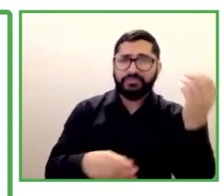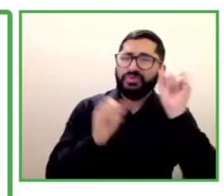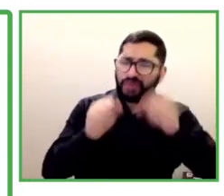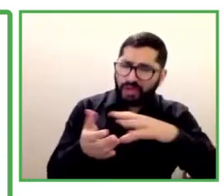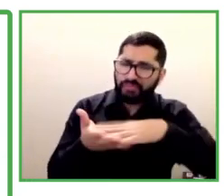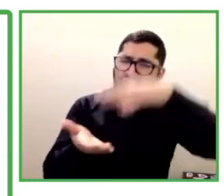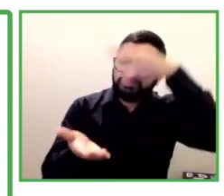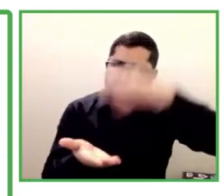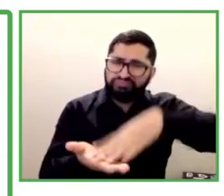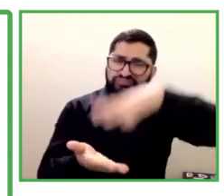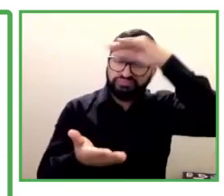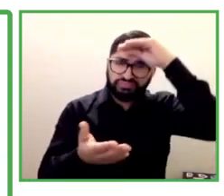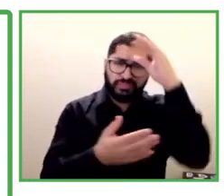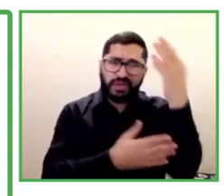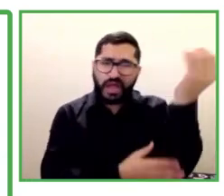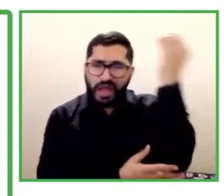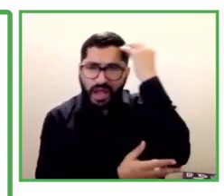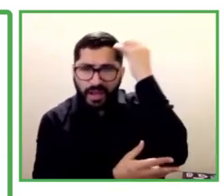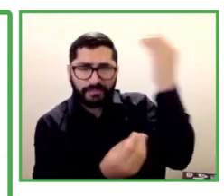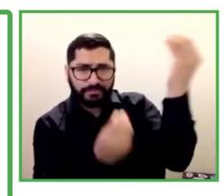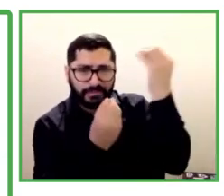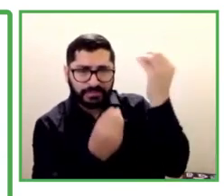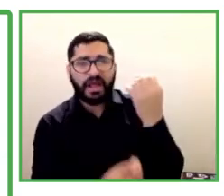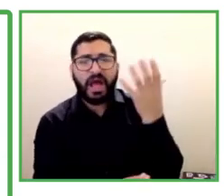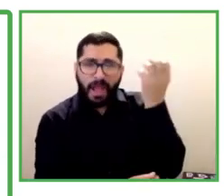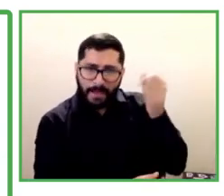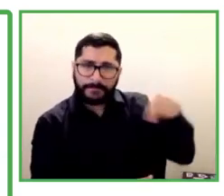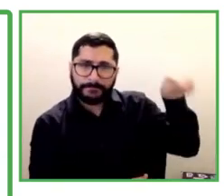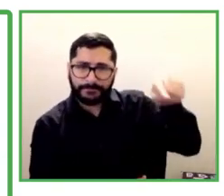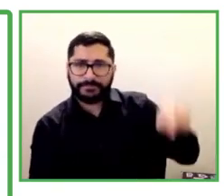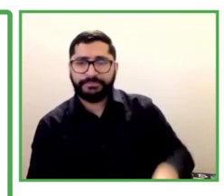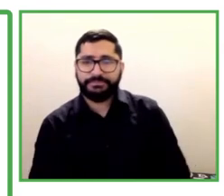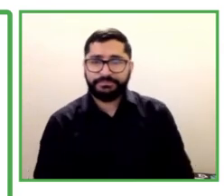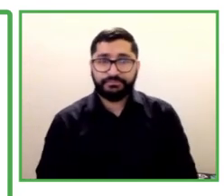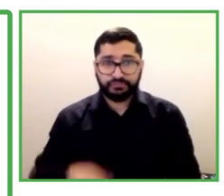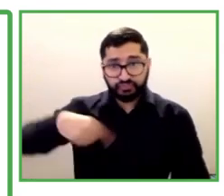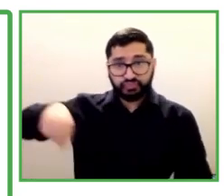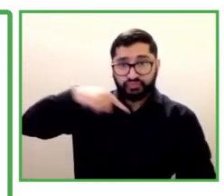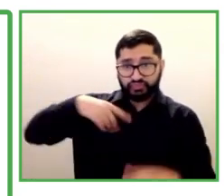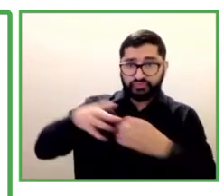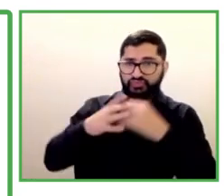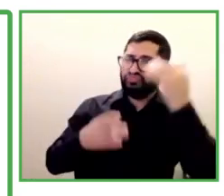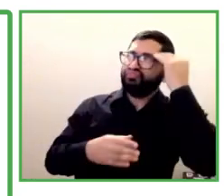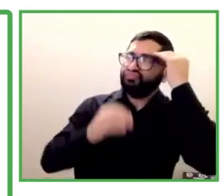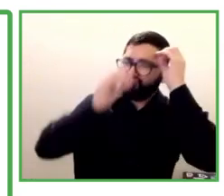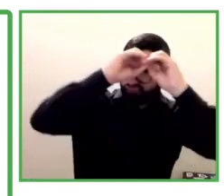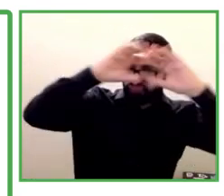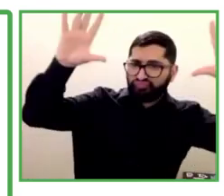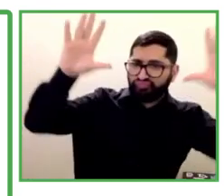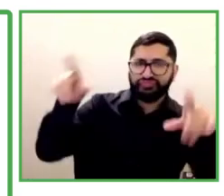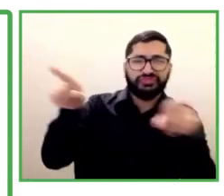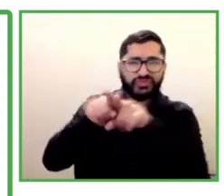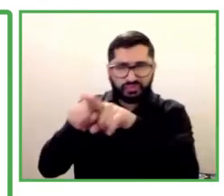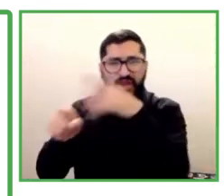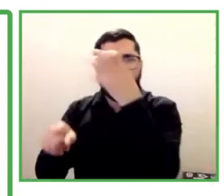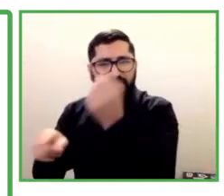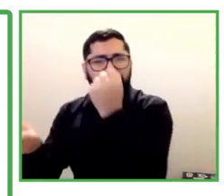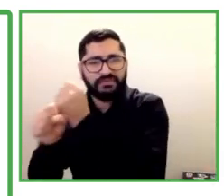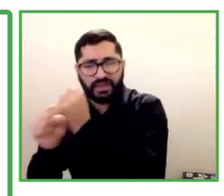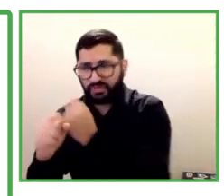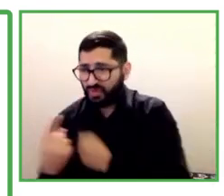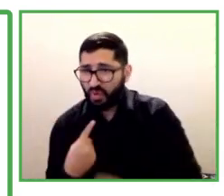We do believe this work cannot be done alone, and we all need to work together to put our